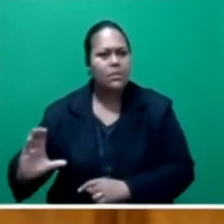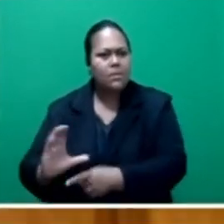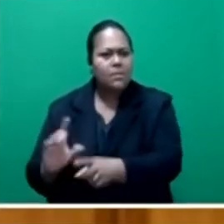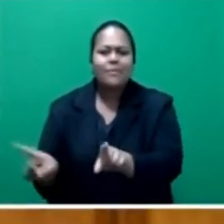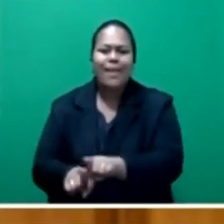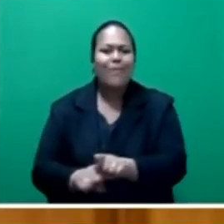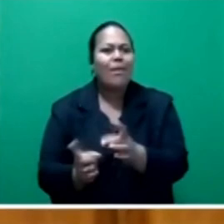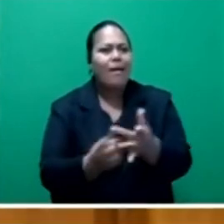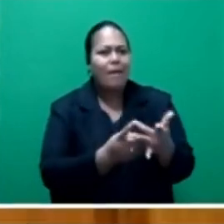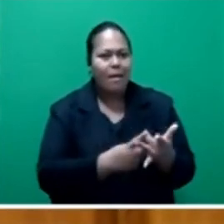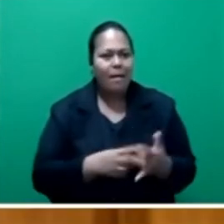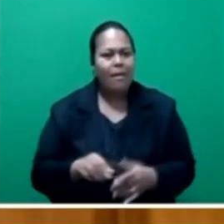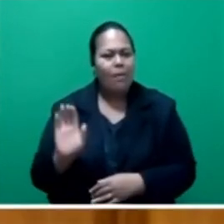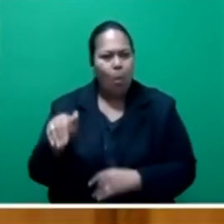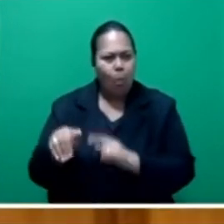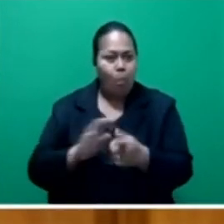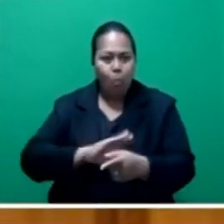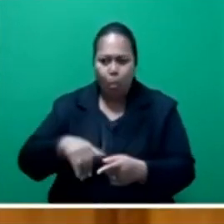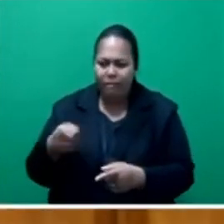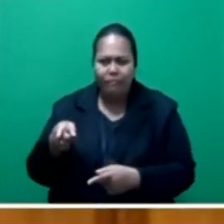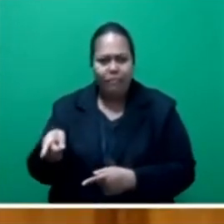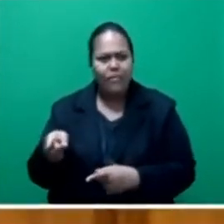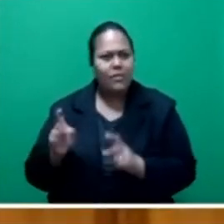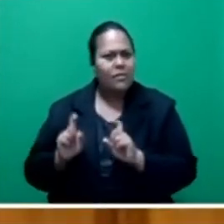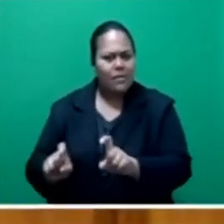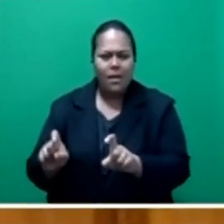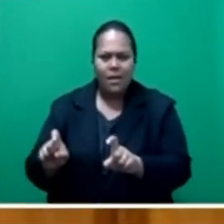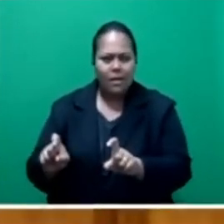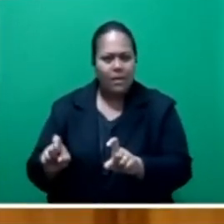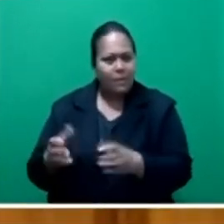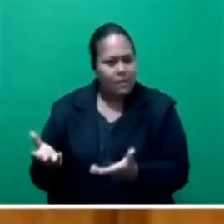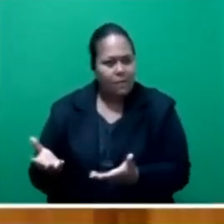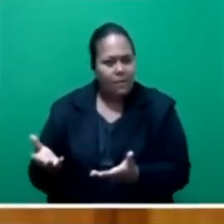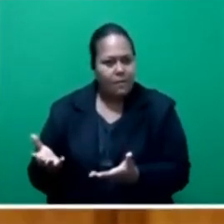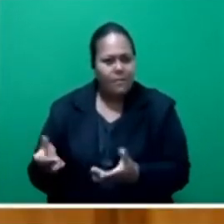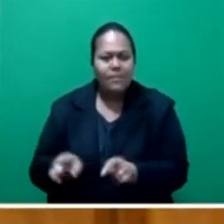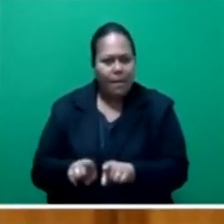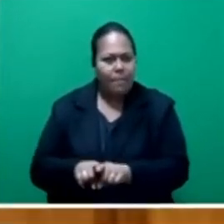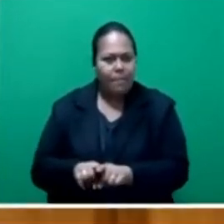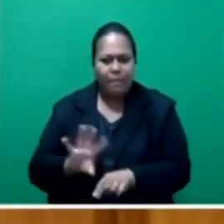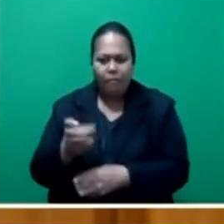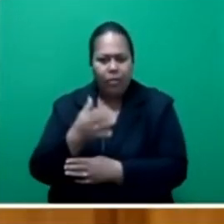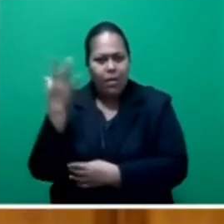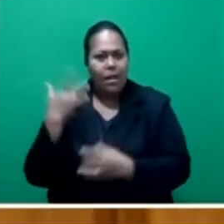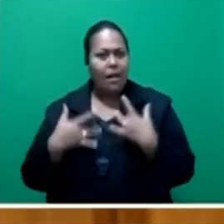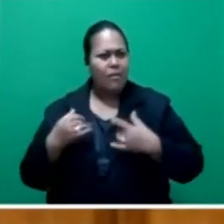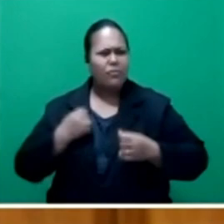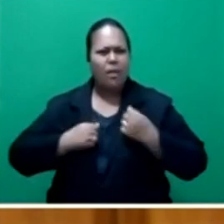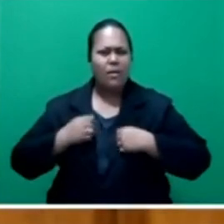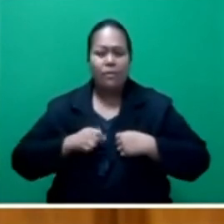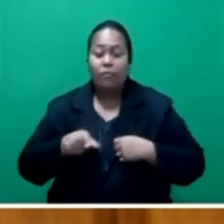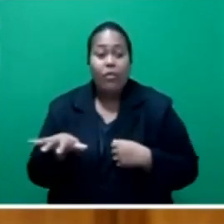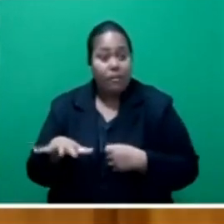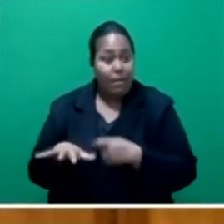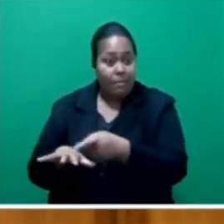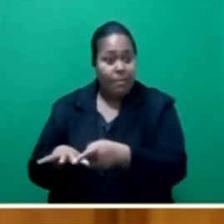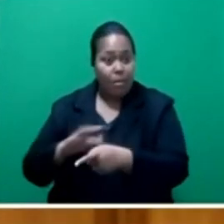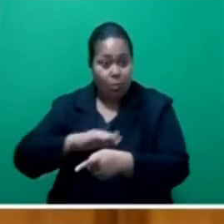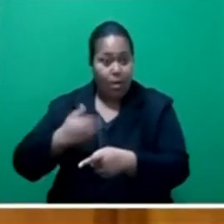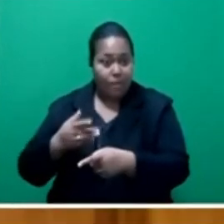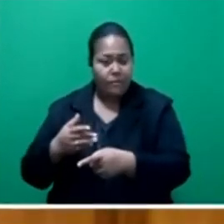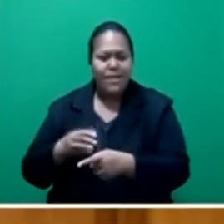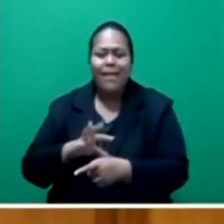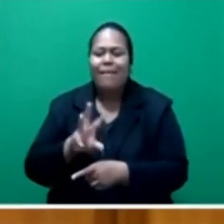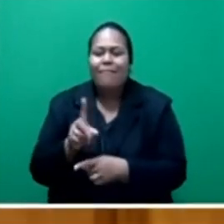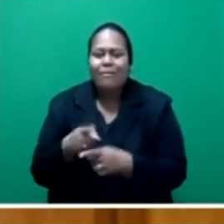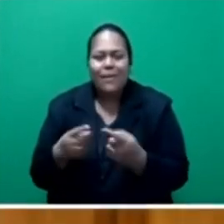so many ordinary housewives facing the reality check of everyday life? It's then that the little things, the dollars and cents